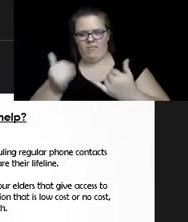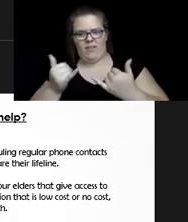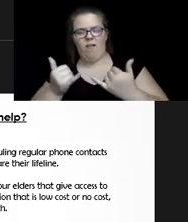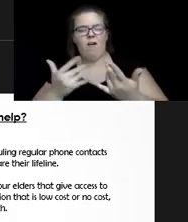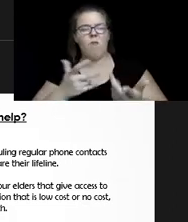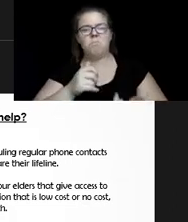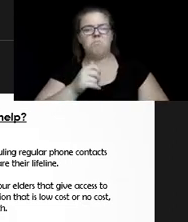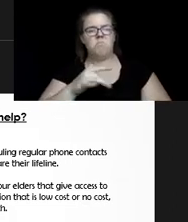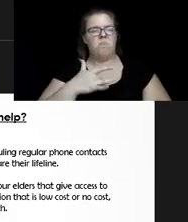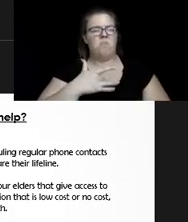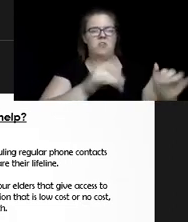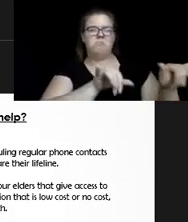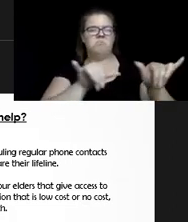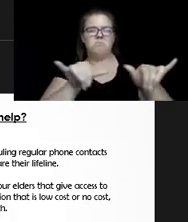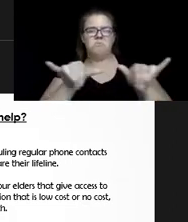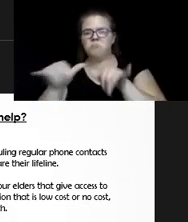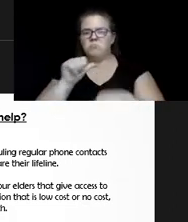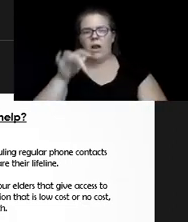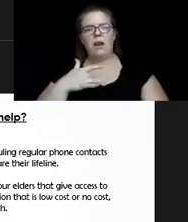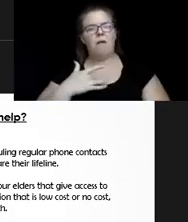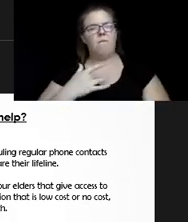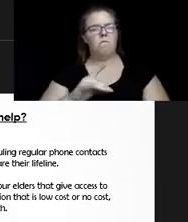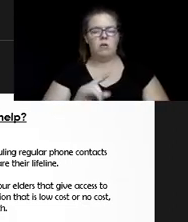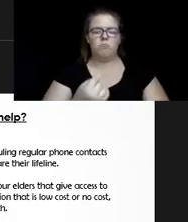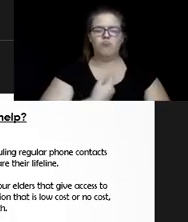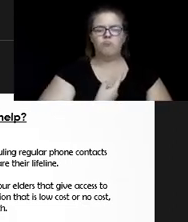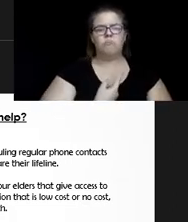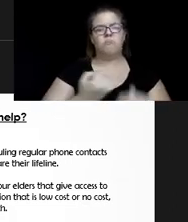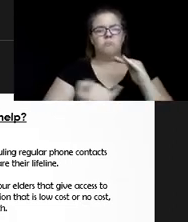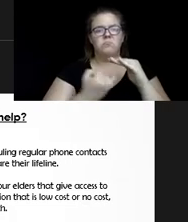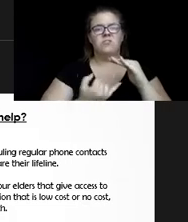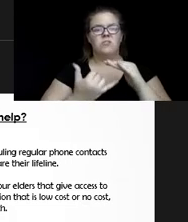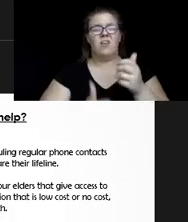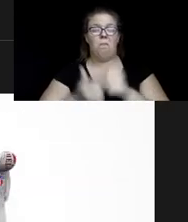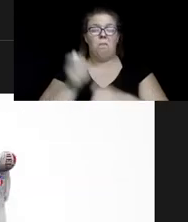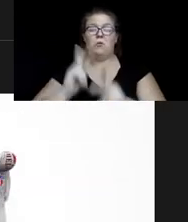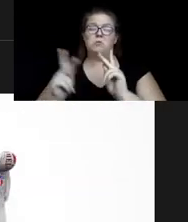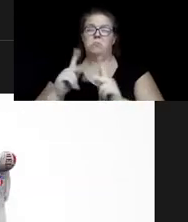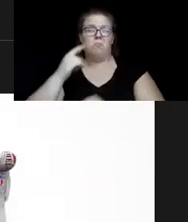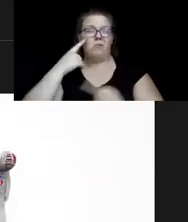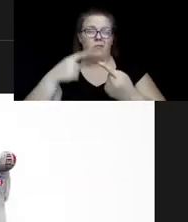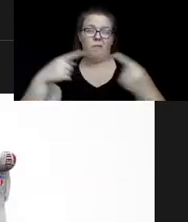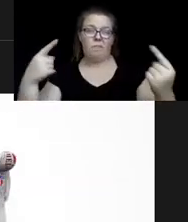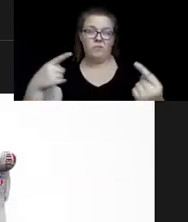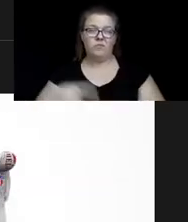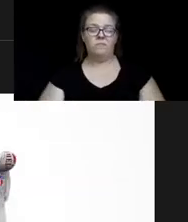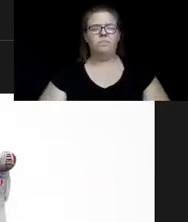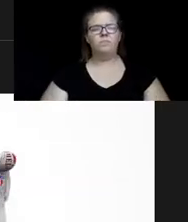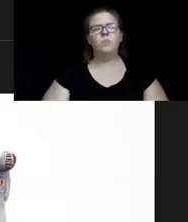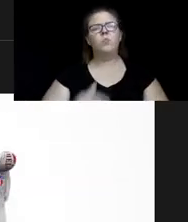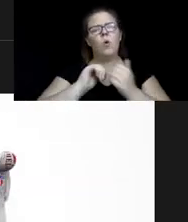not feeling lonely or isolated. But for most people, that hasn't been the experience. So how can we help?